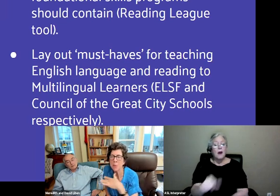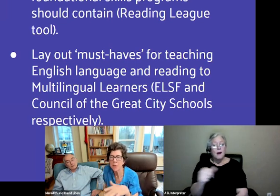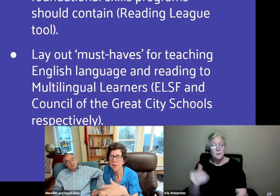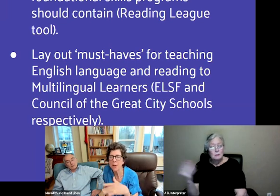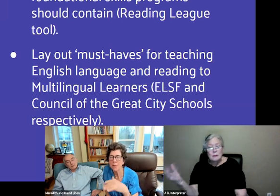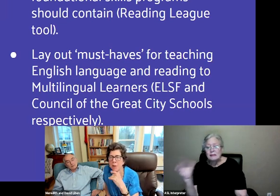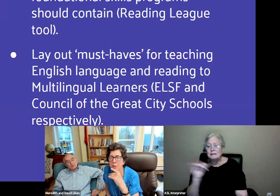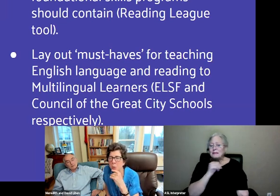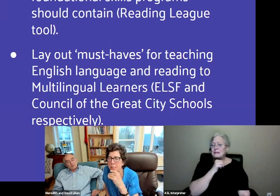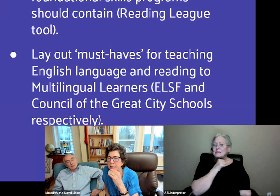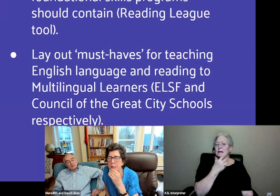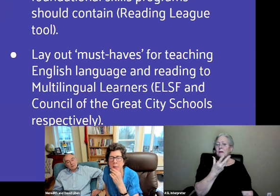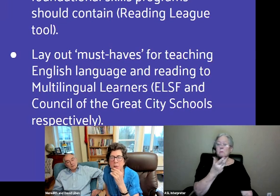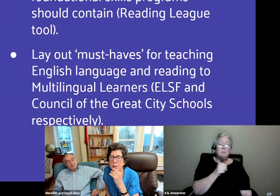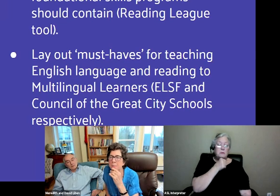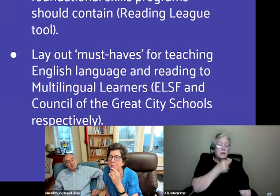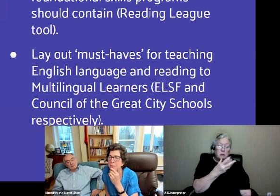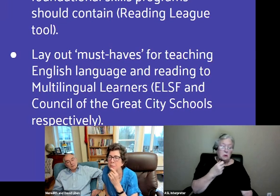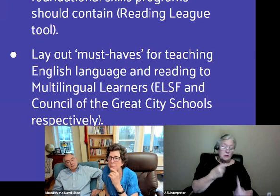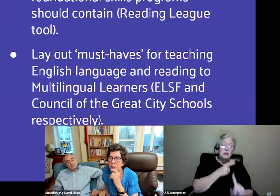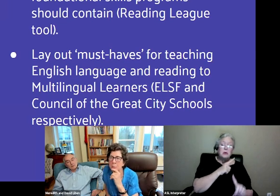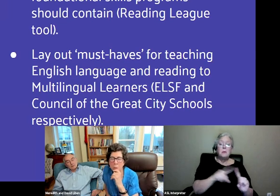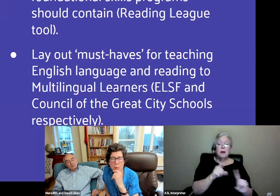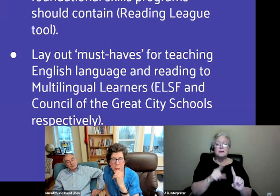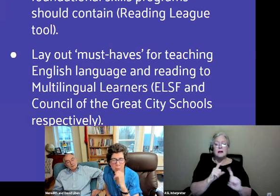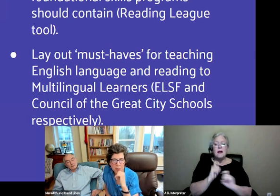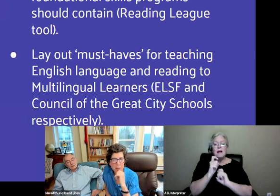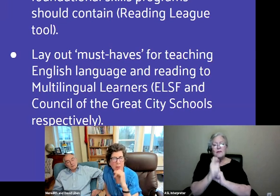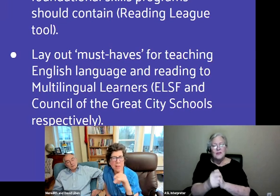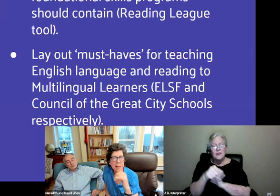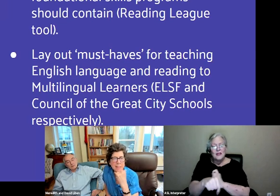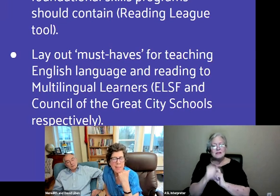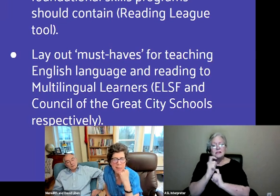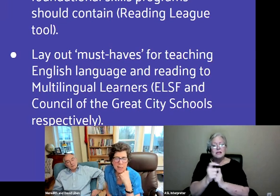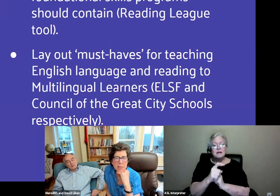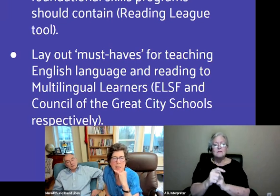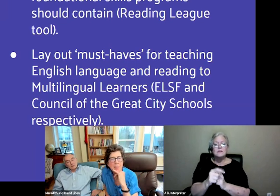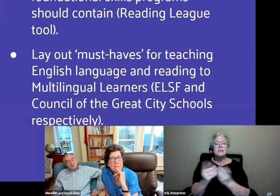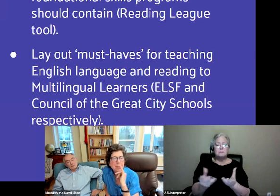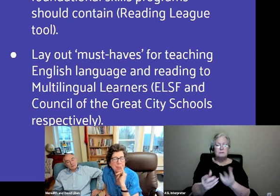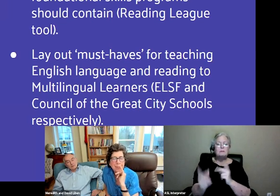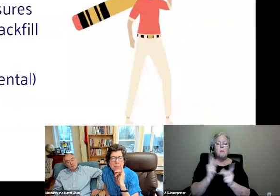Reports giving everybody a floor to stand on is an important one, too. So, that's that slide.